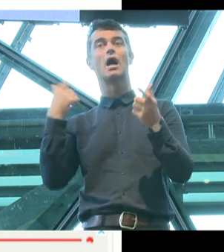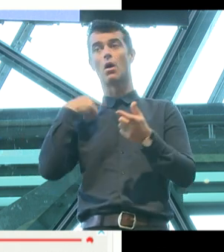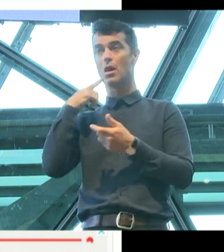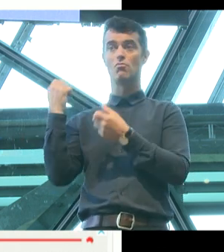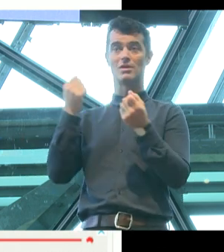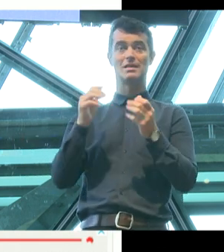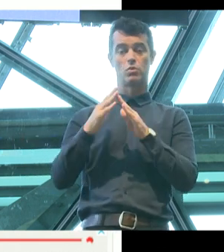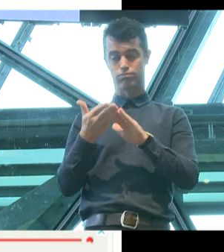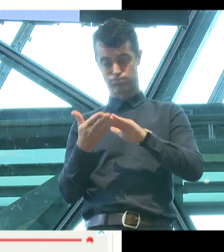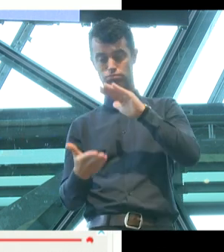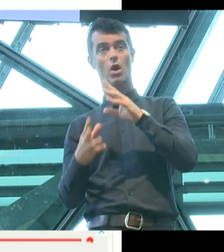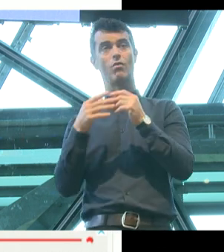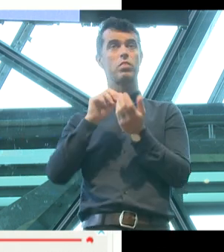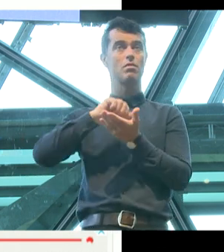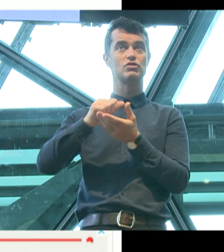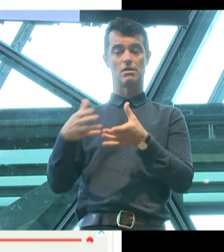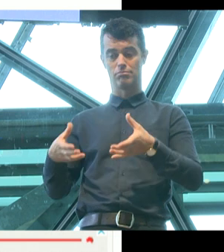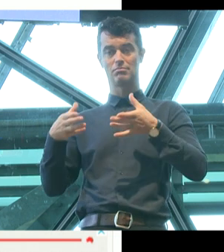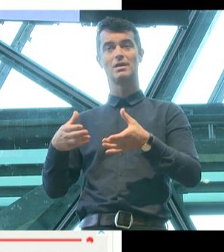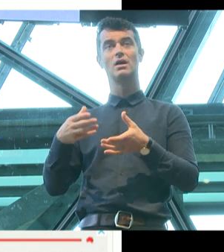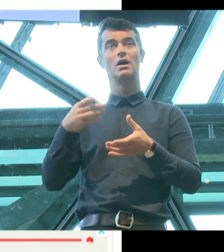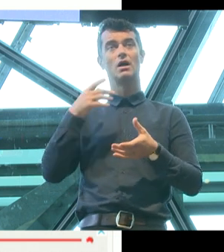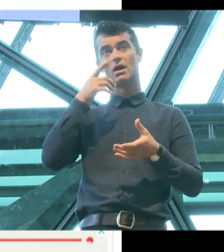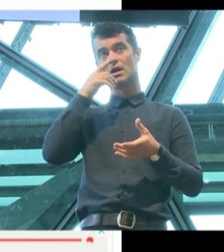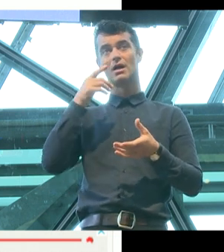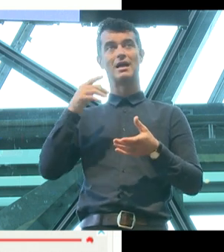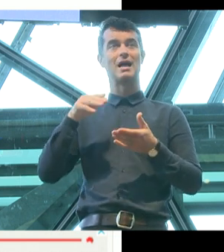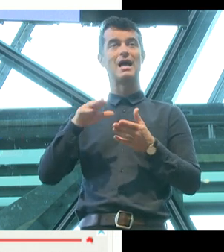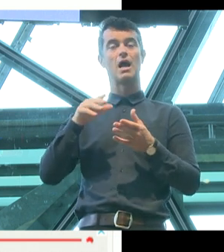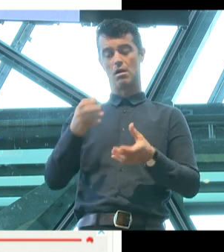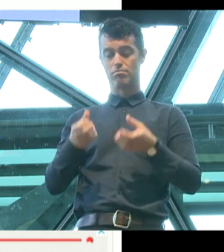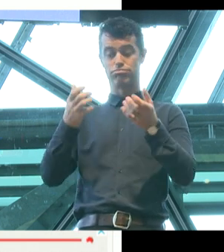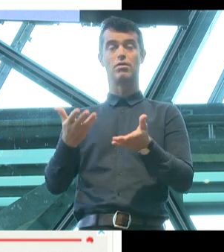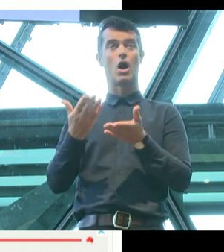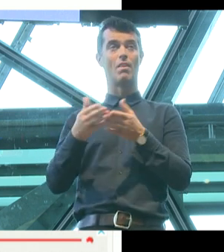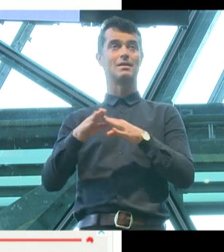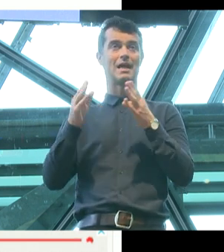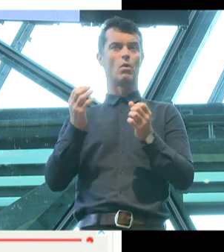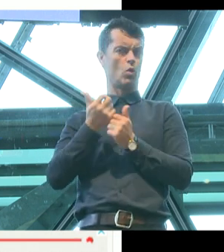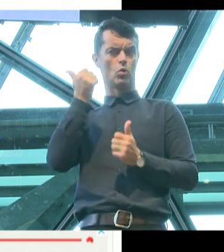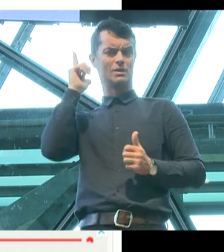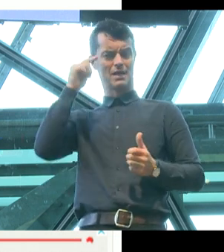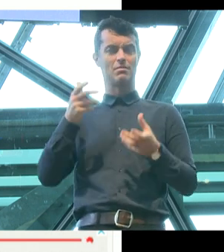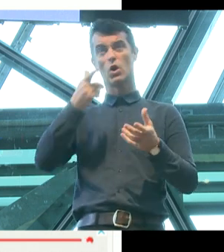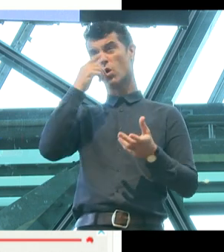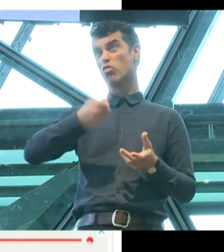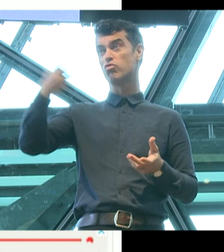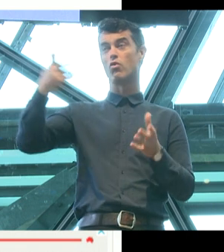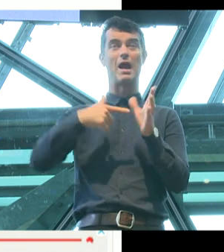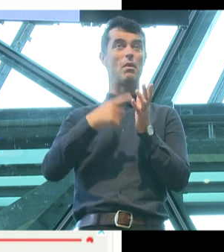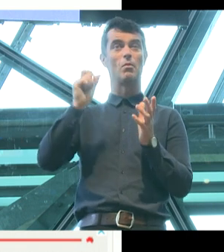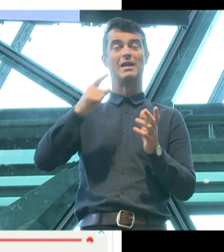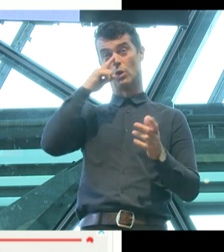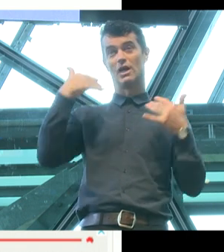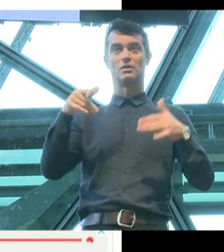of all the printouts with me, which would launch on a table with a satisfying thud. It's the kind of thing that you could throw at someone and probably injure them